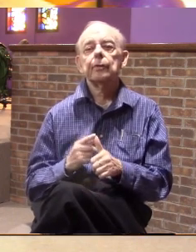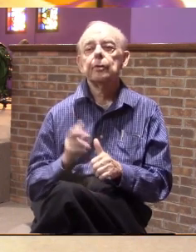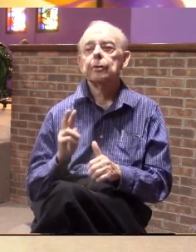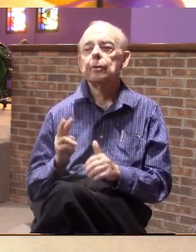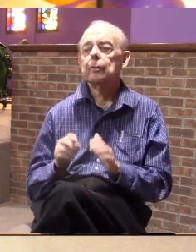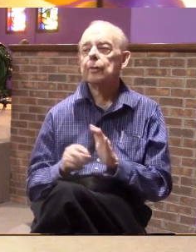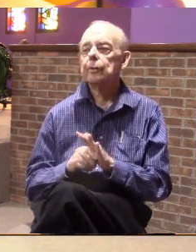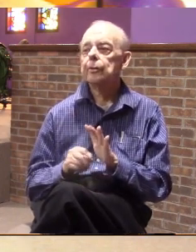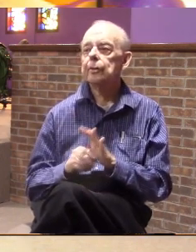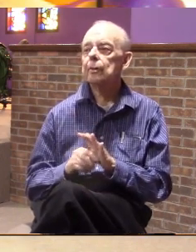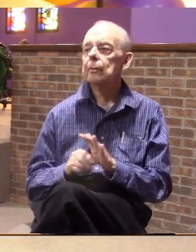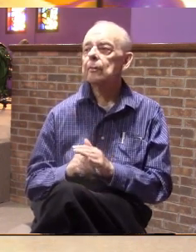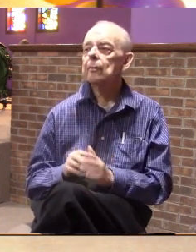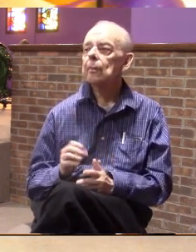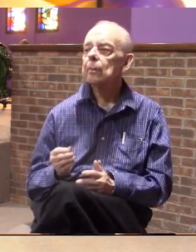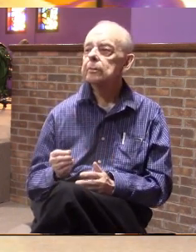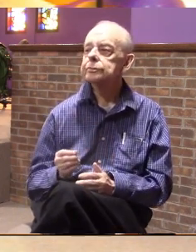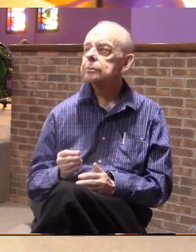and